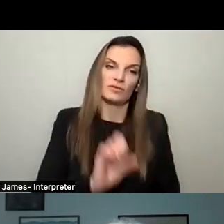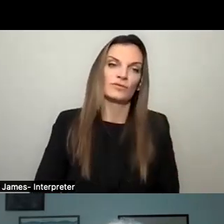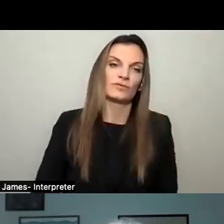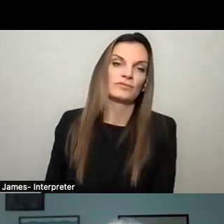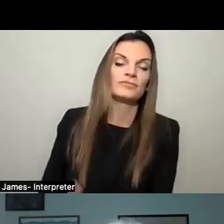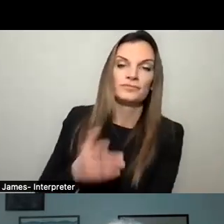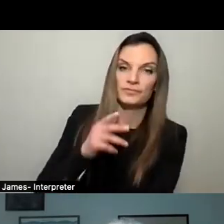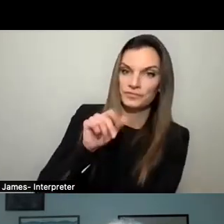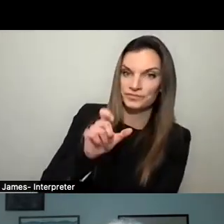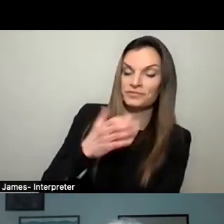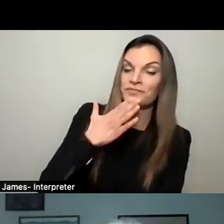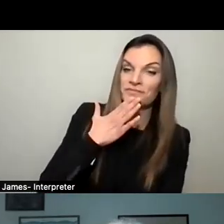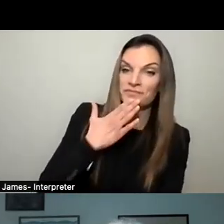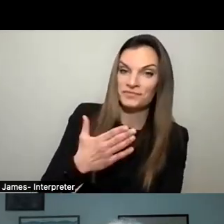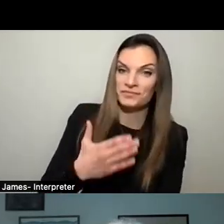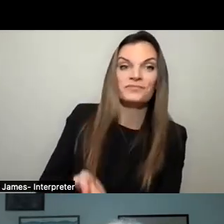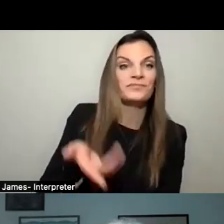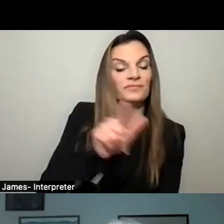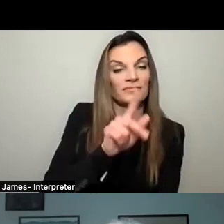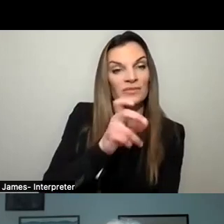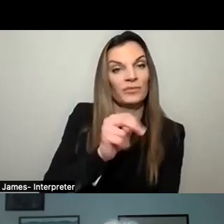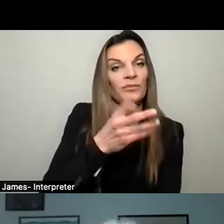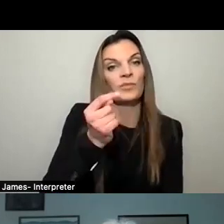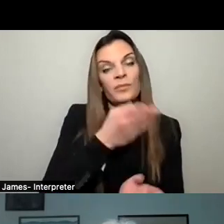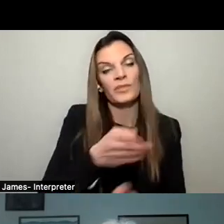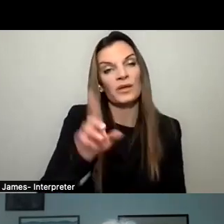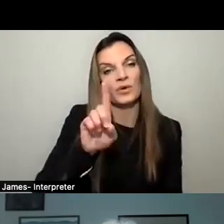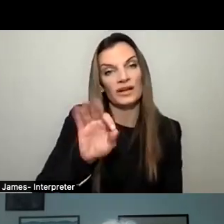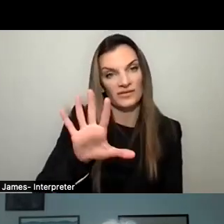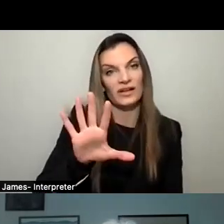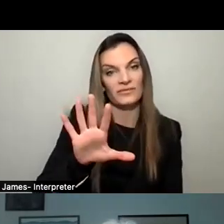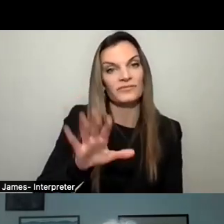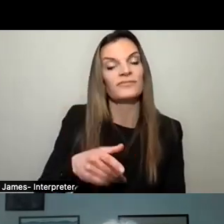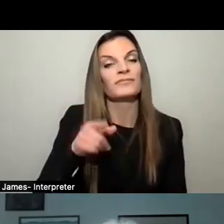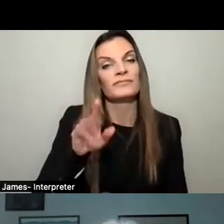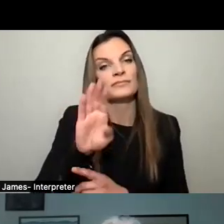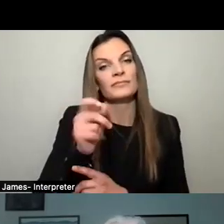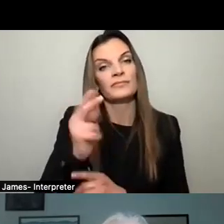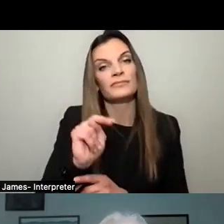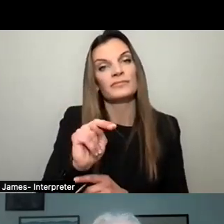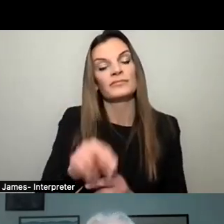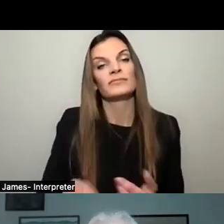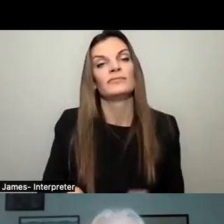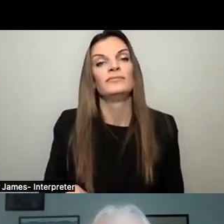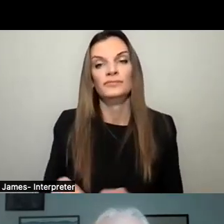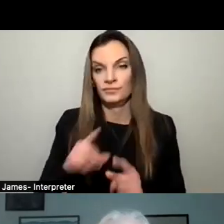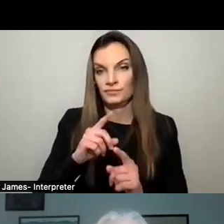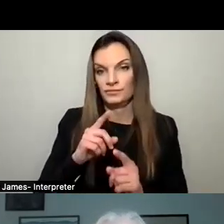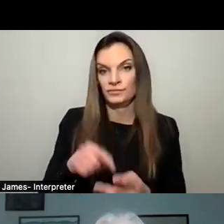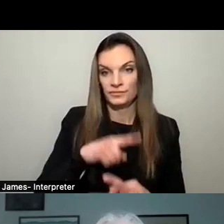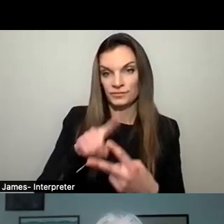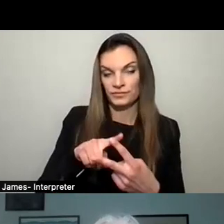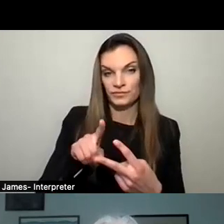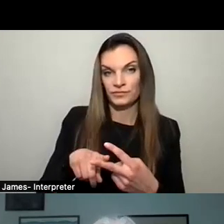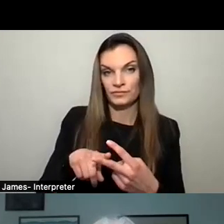Ken, what is the plan for the property at 195 Beekman that the village has purchased? Two pieces to